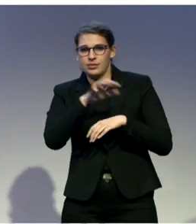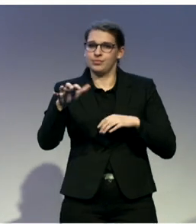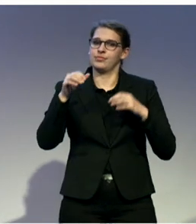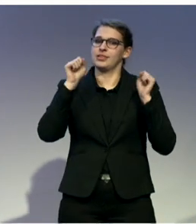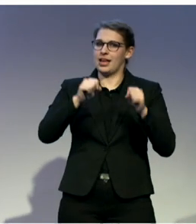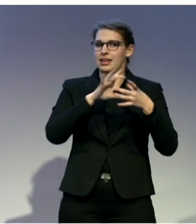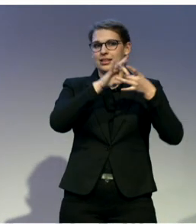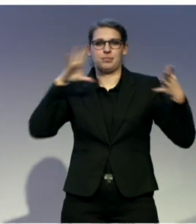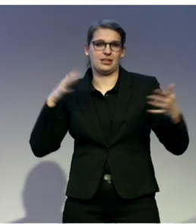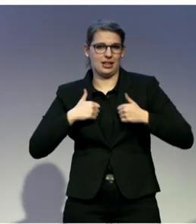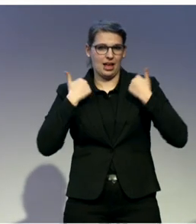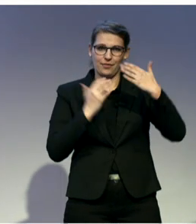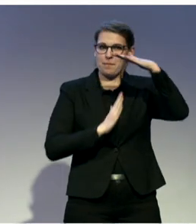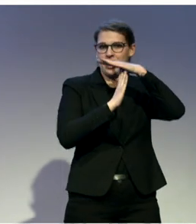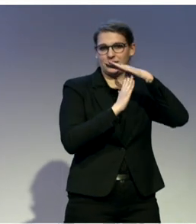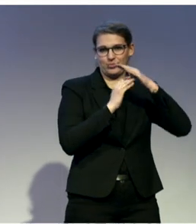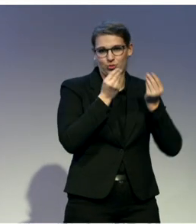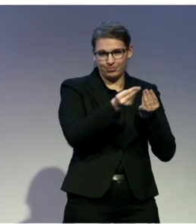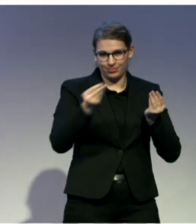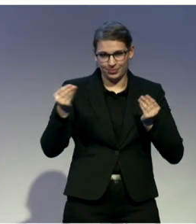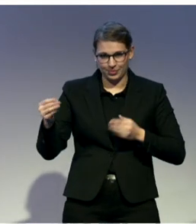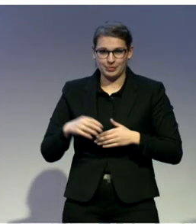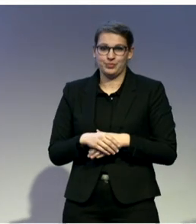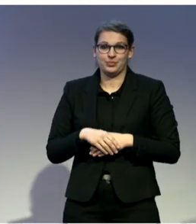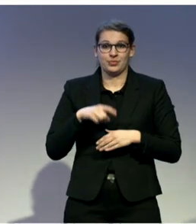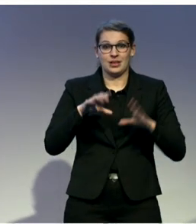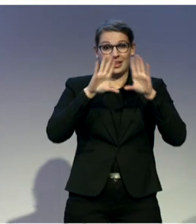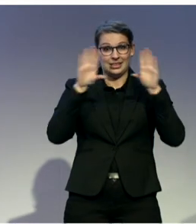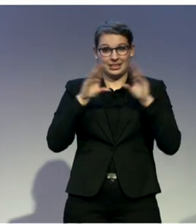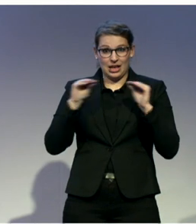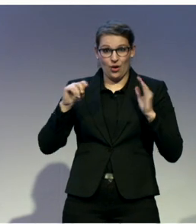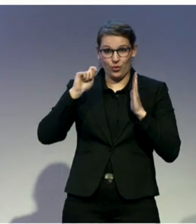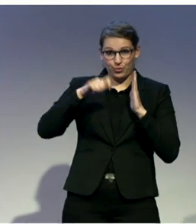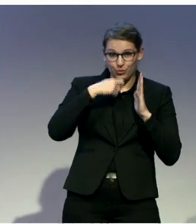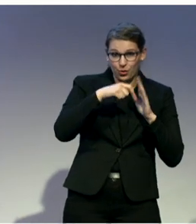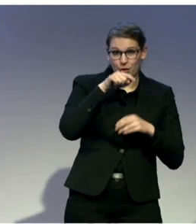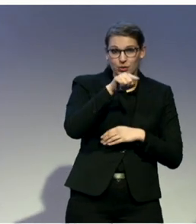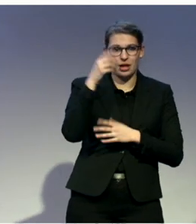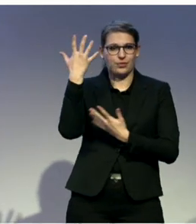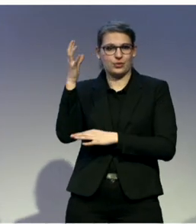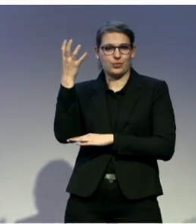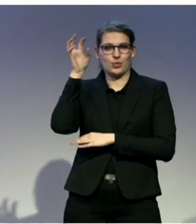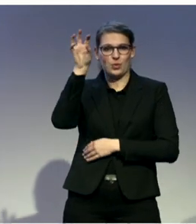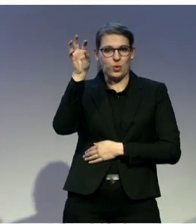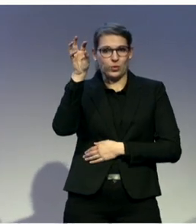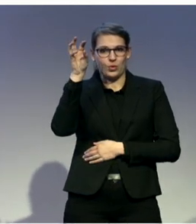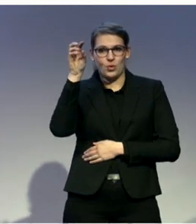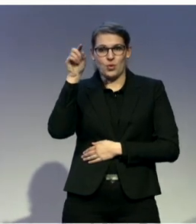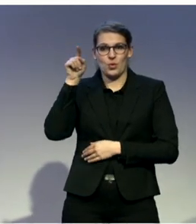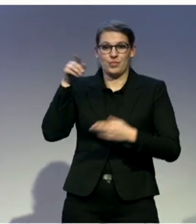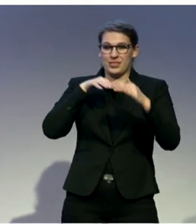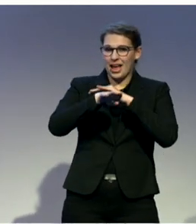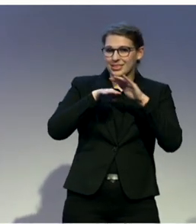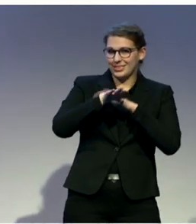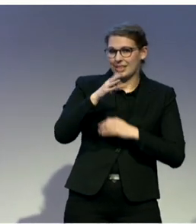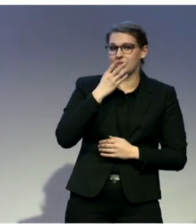see the Zero Project logo, the Access Israel logo. And the logo below is a